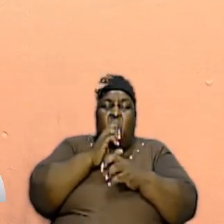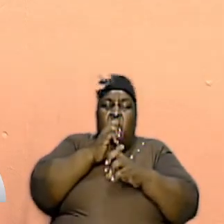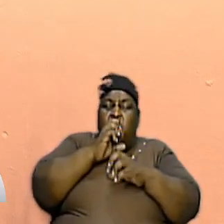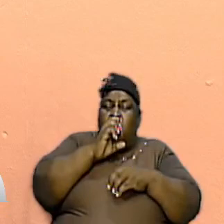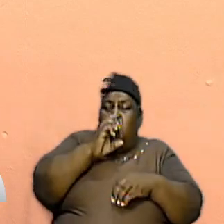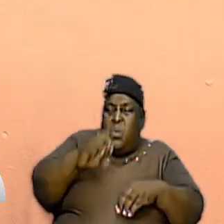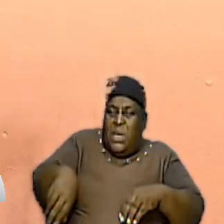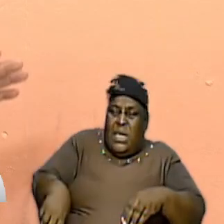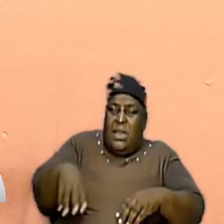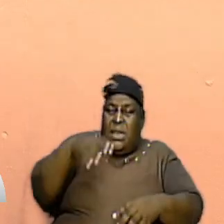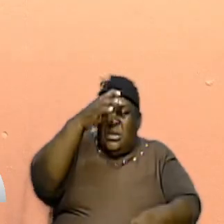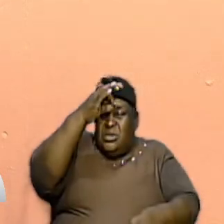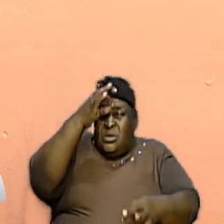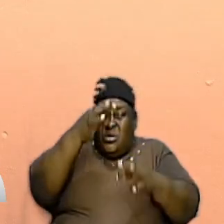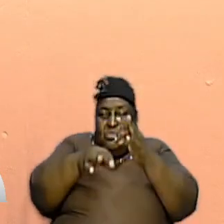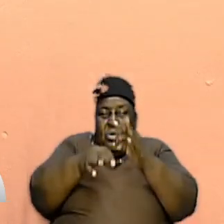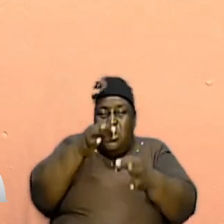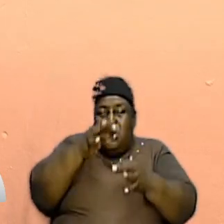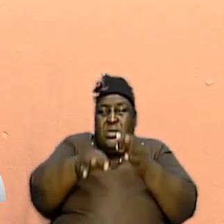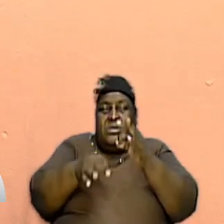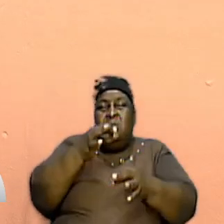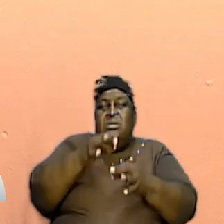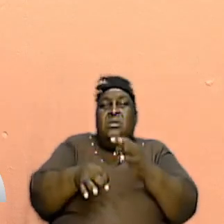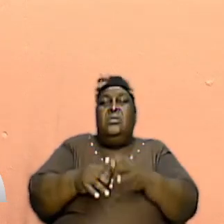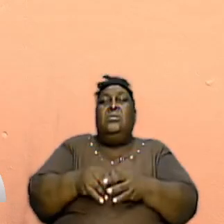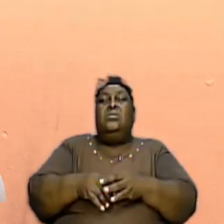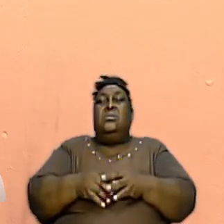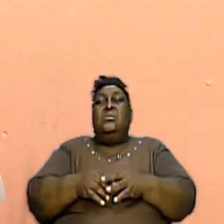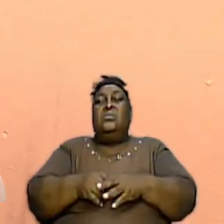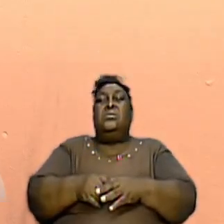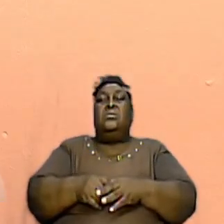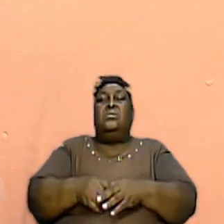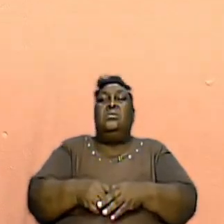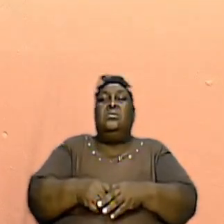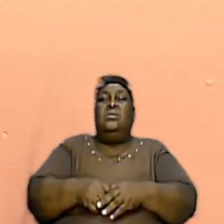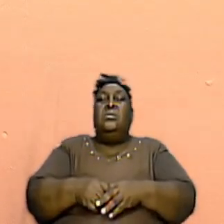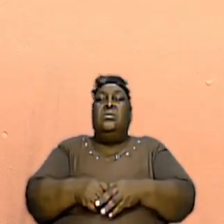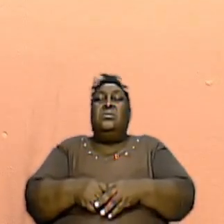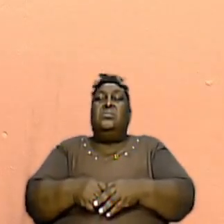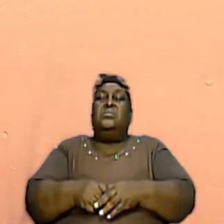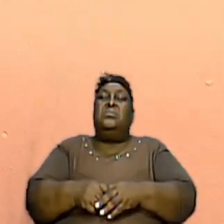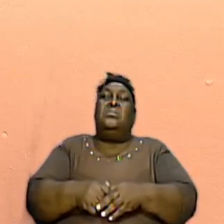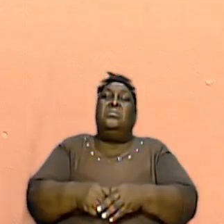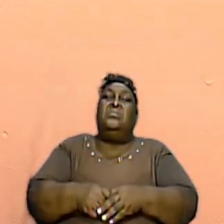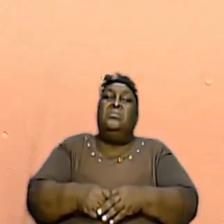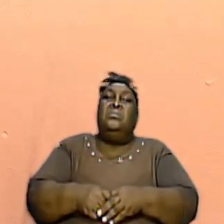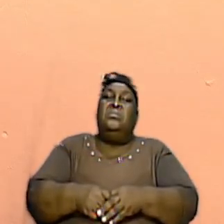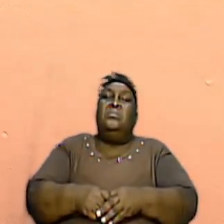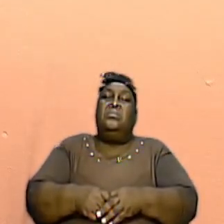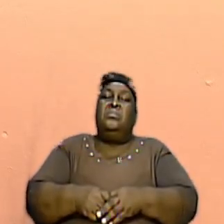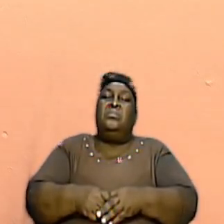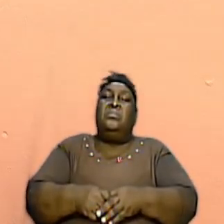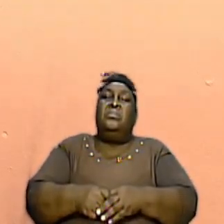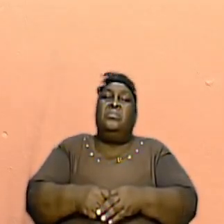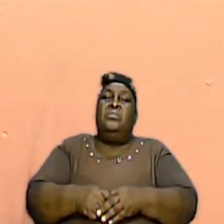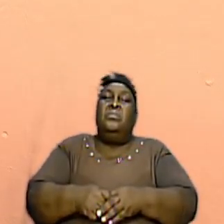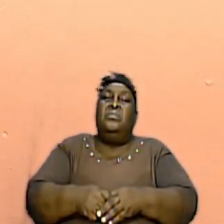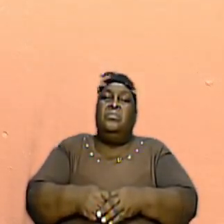judgment just whatever you do as you do something judgment pour out and you are utterly